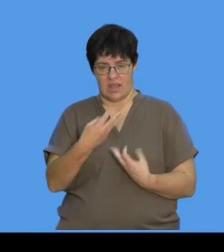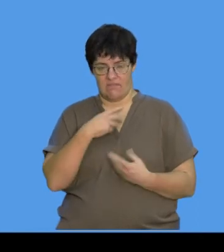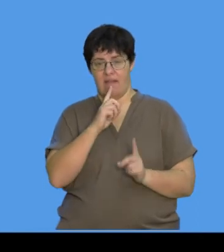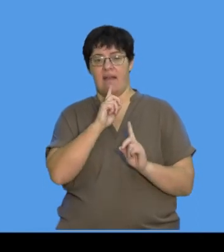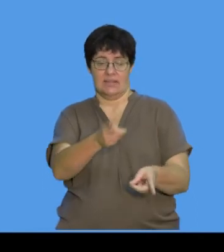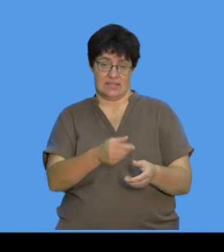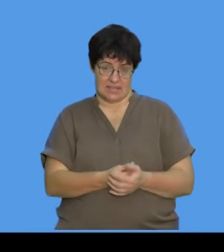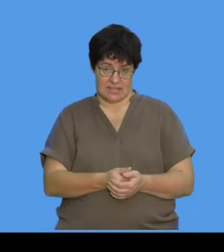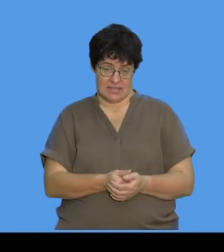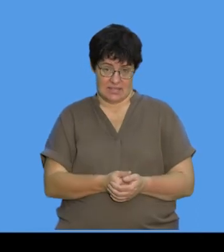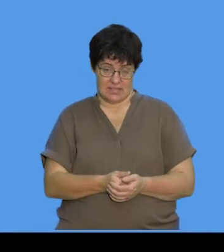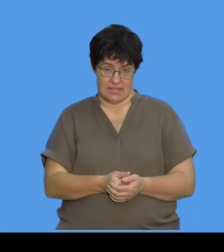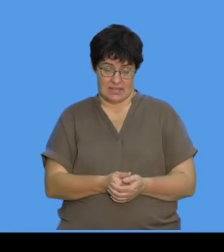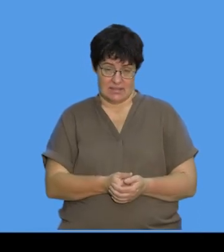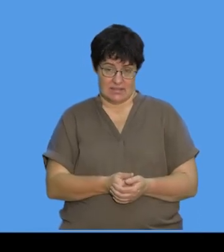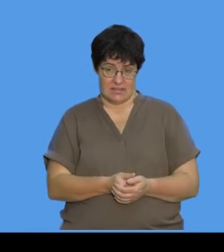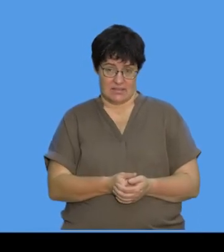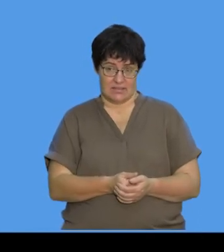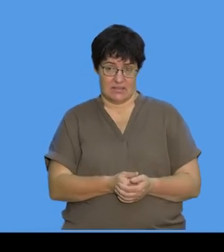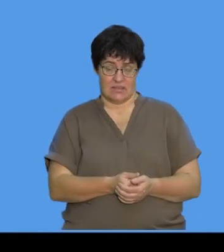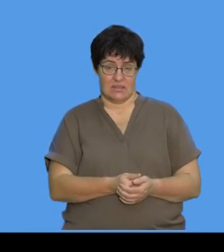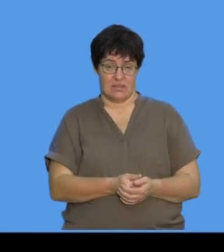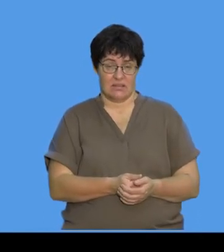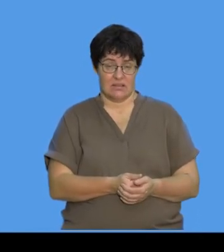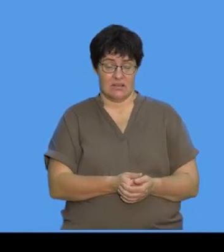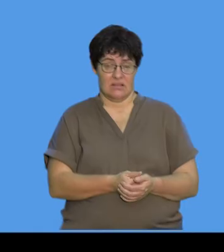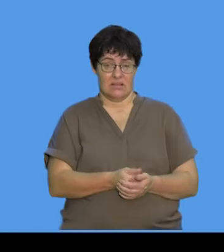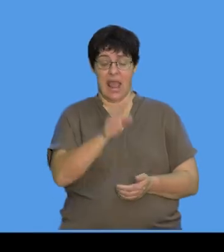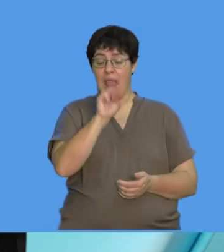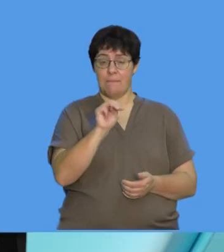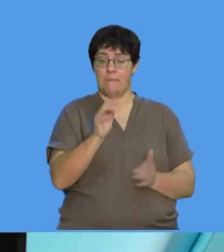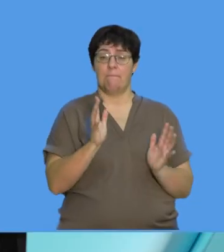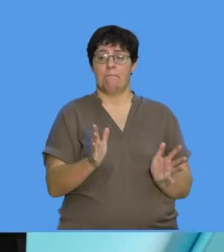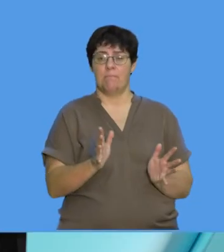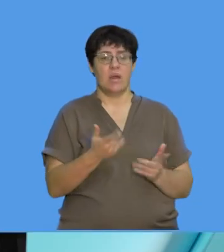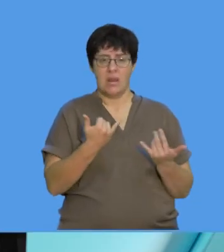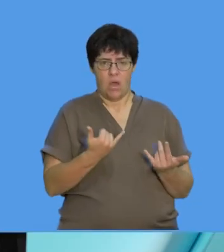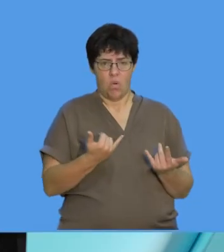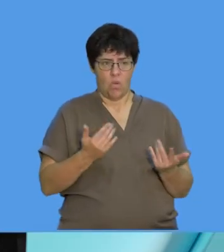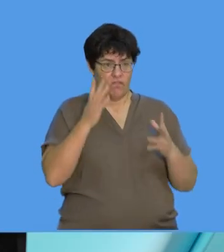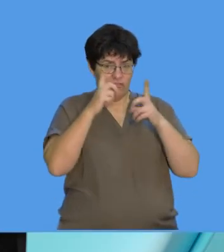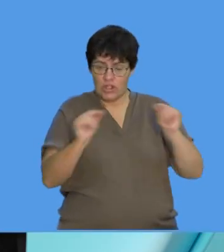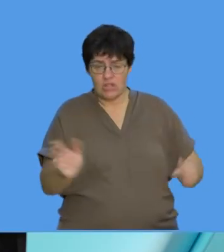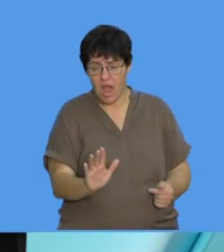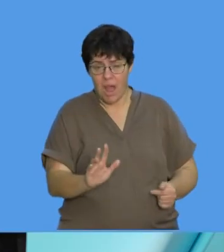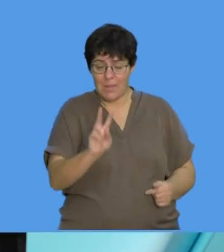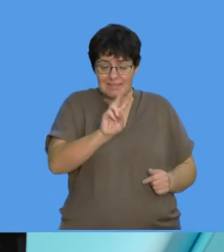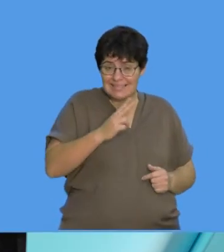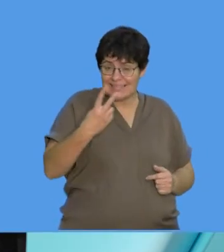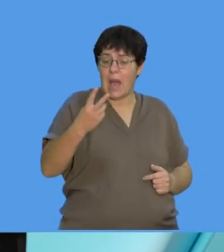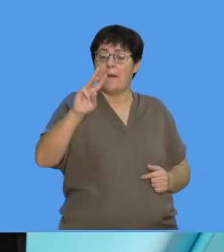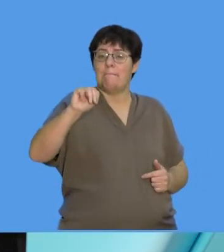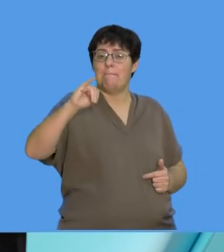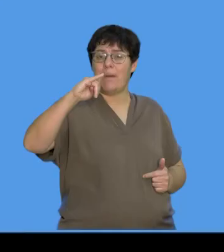in millimeters. Okay, now you're not finished there. Now, you need to convert it to microns.